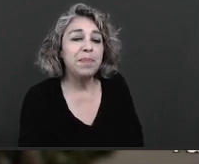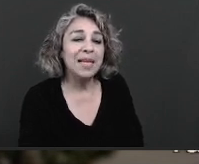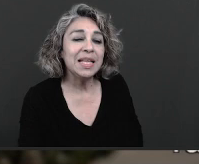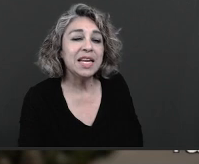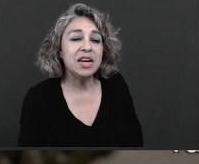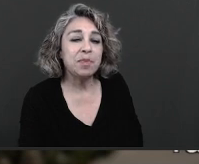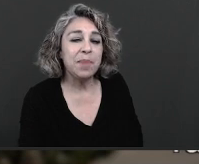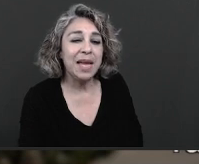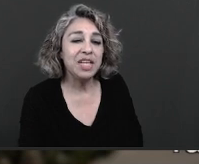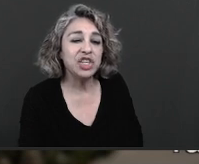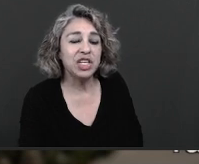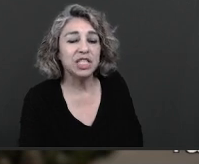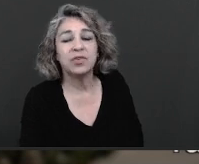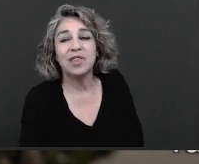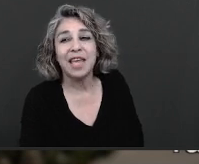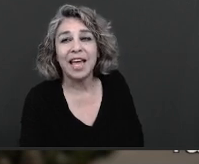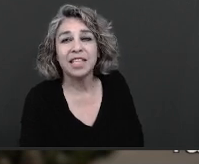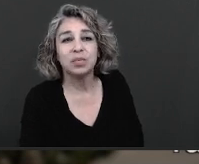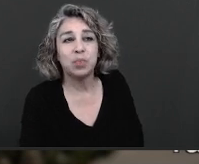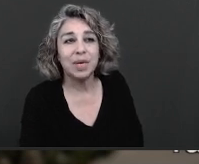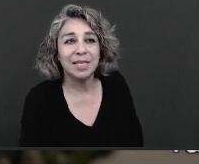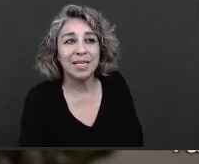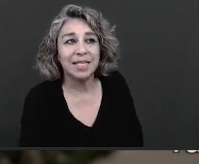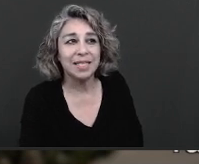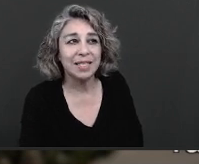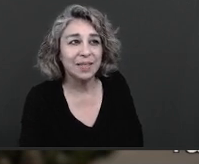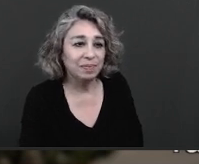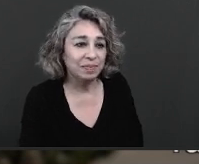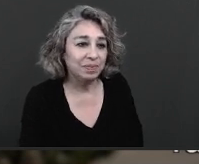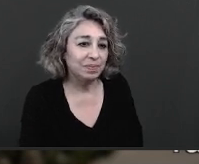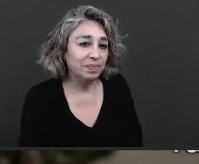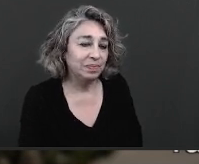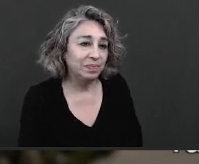millionaire pensions for the ex-presidents